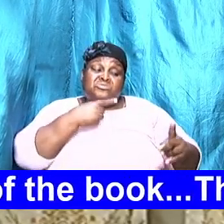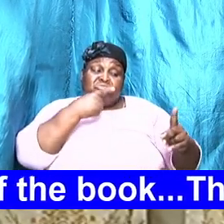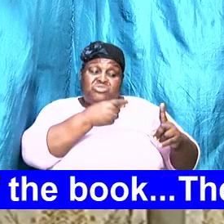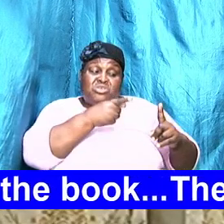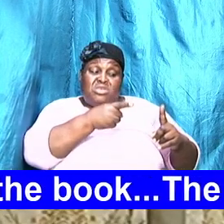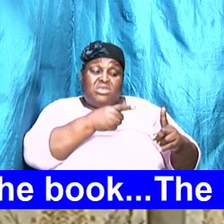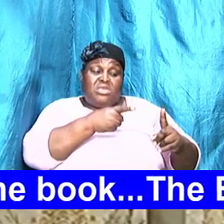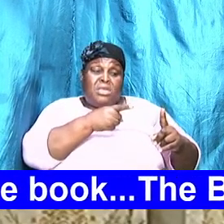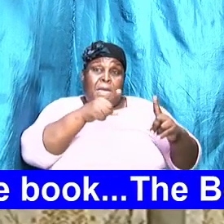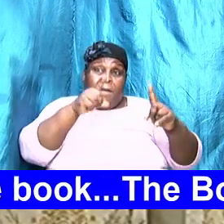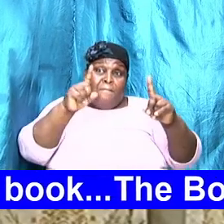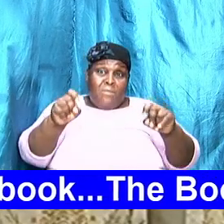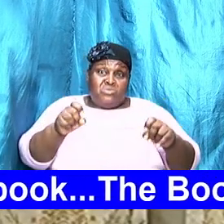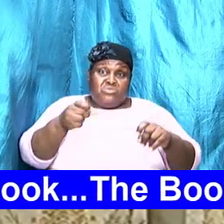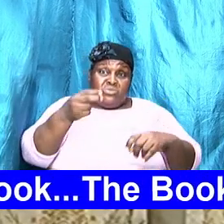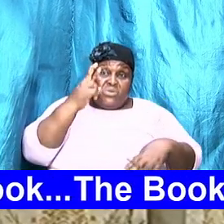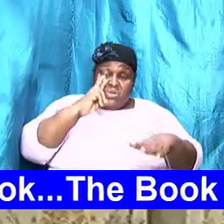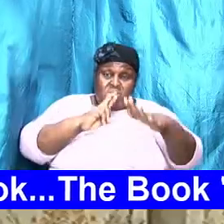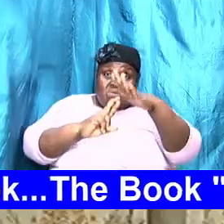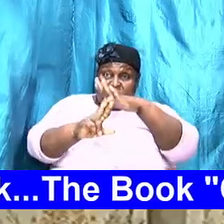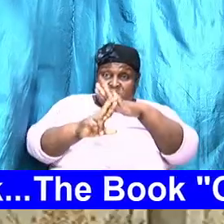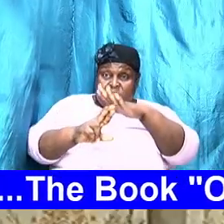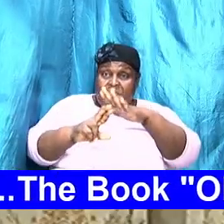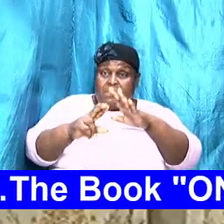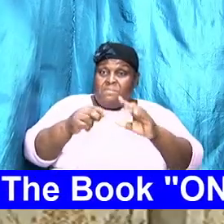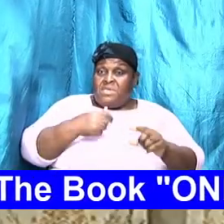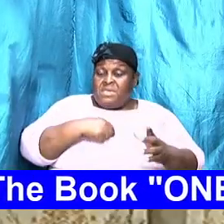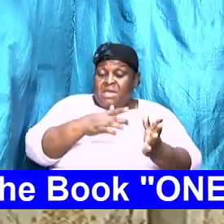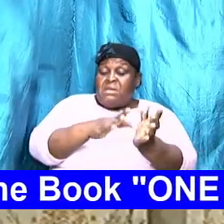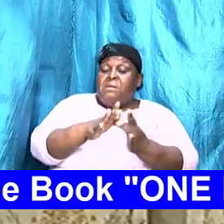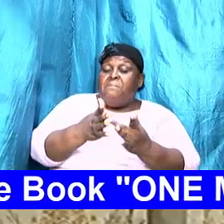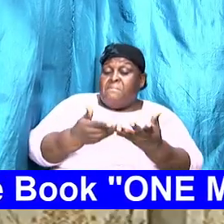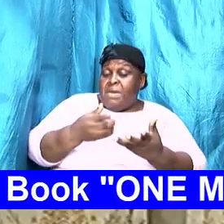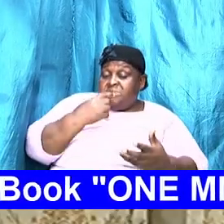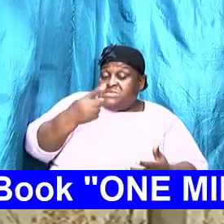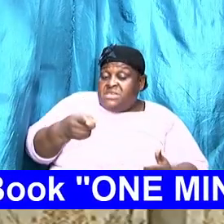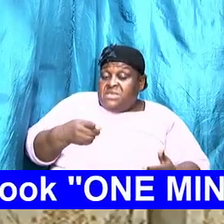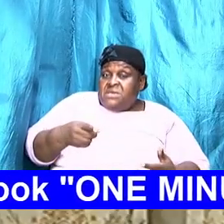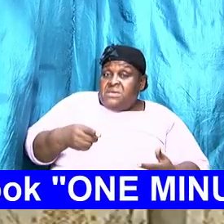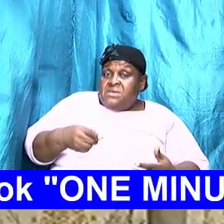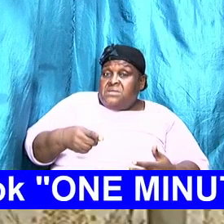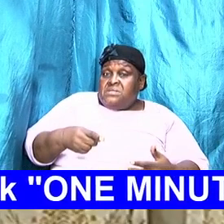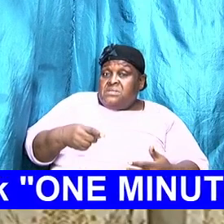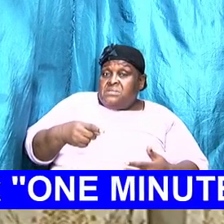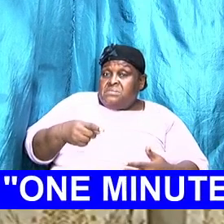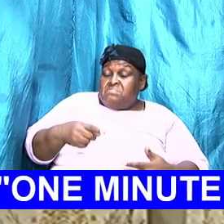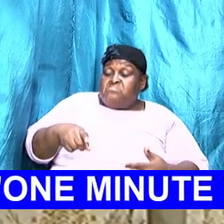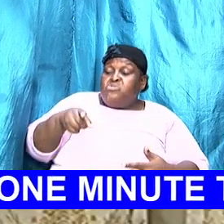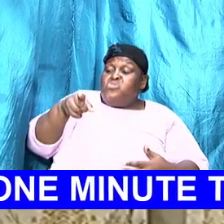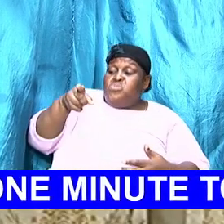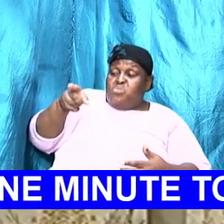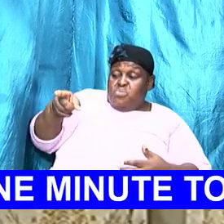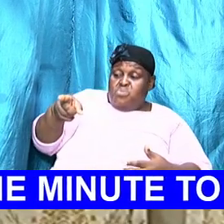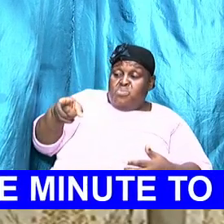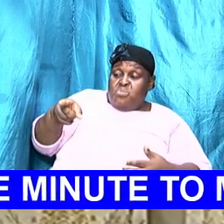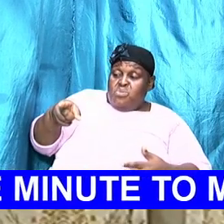Bible said, or he's bound to love me because the Bible requires it.